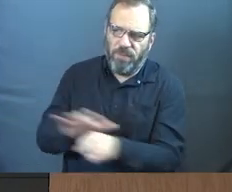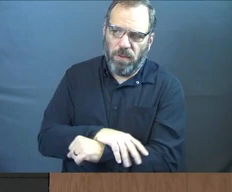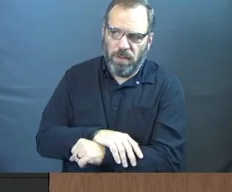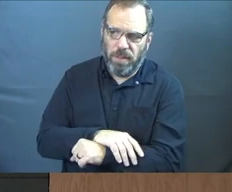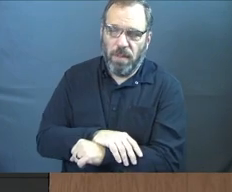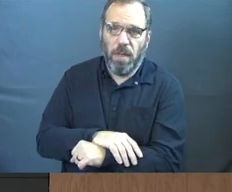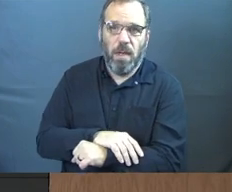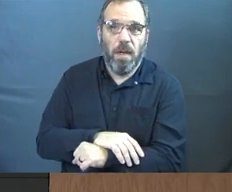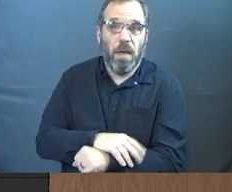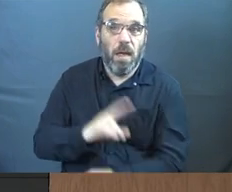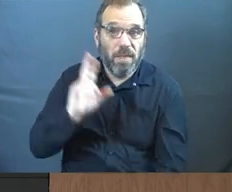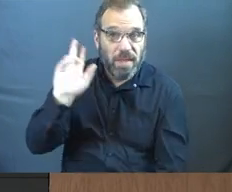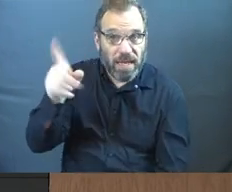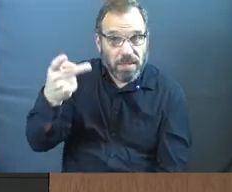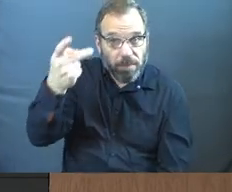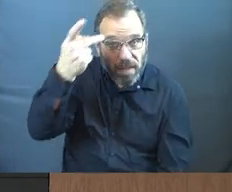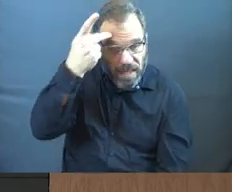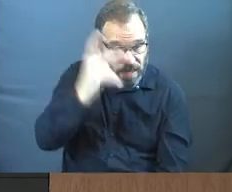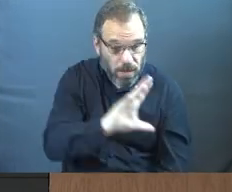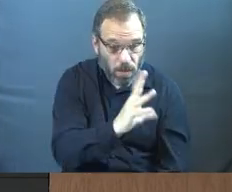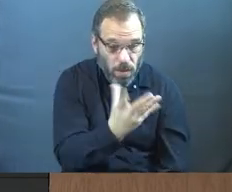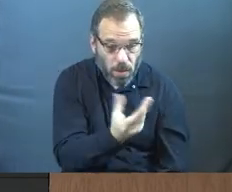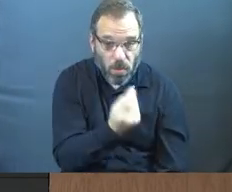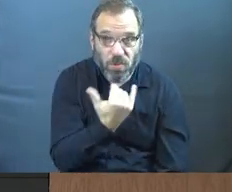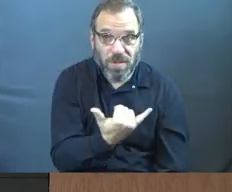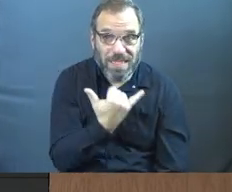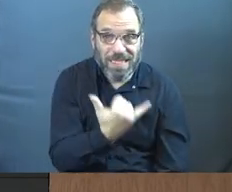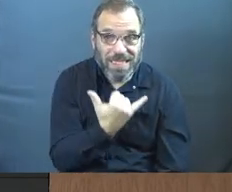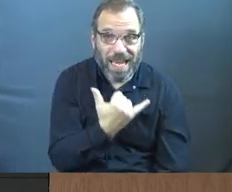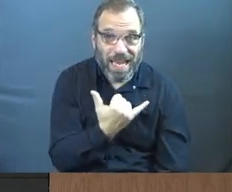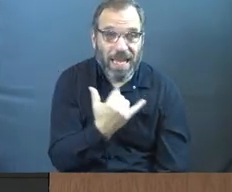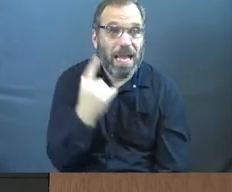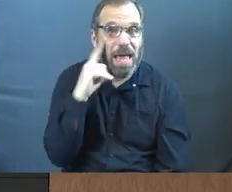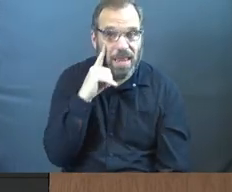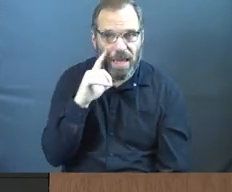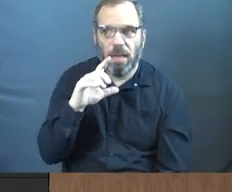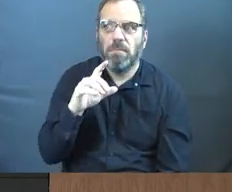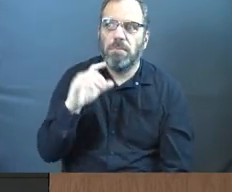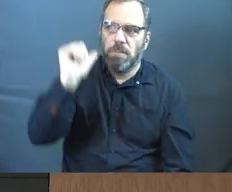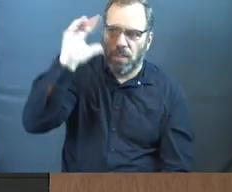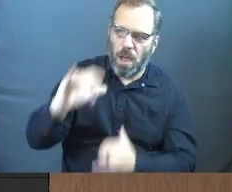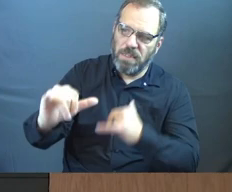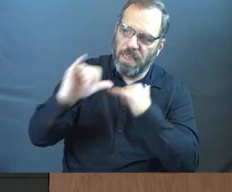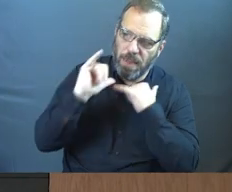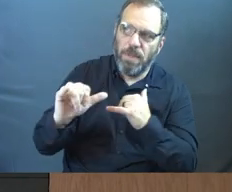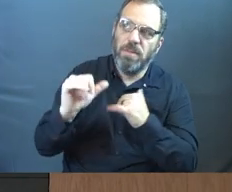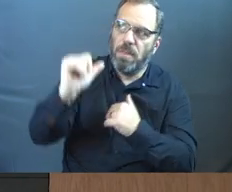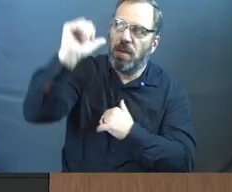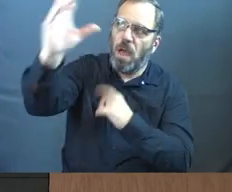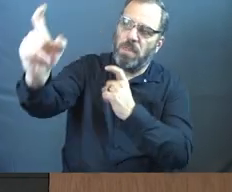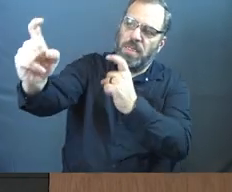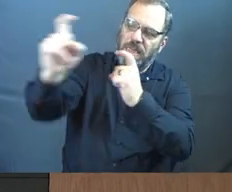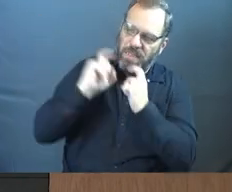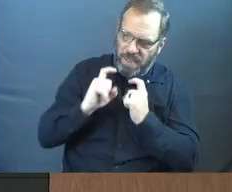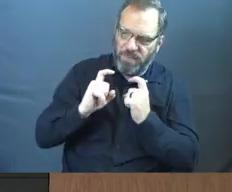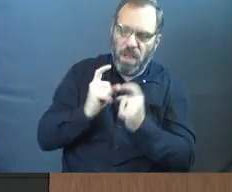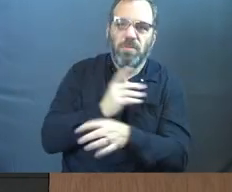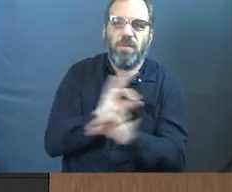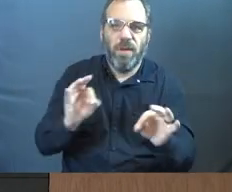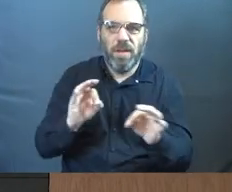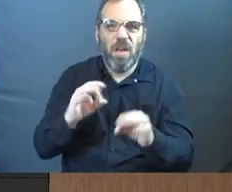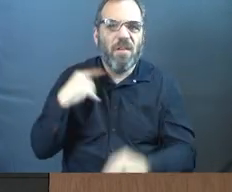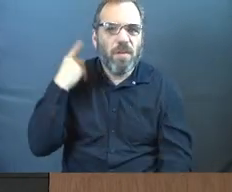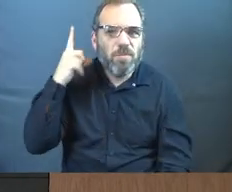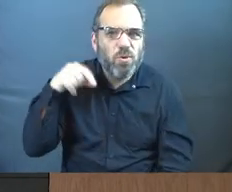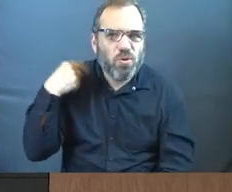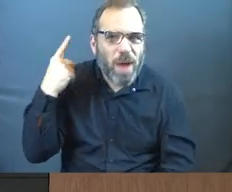What this political culture is doing to us. And I think the Imago Dei is a gift from God to free us from the madness.